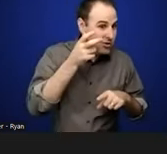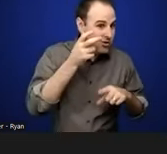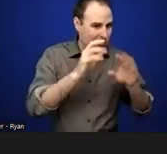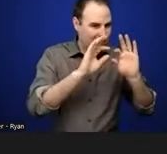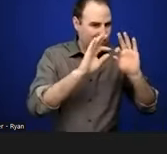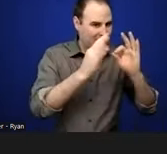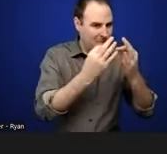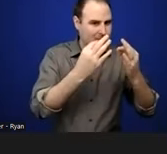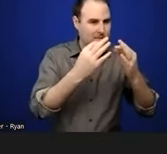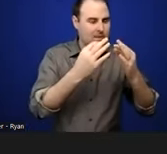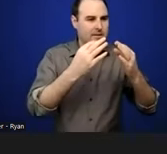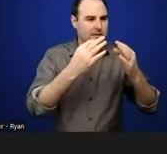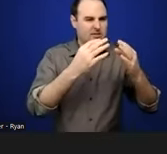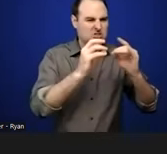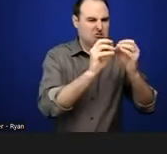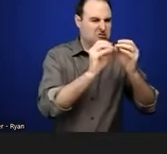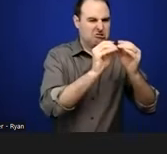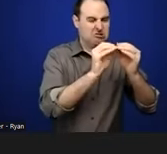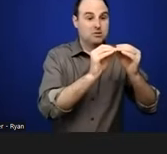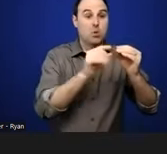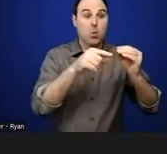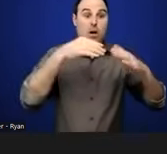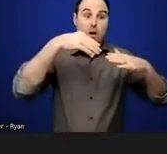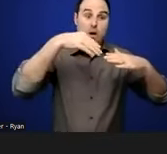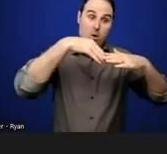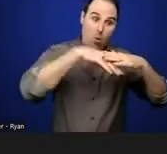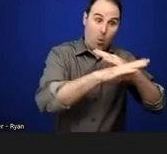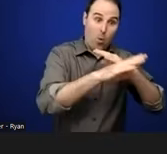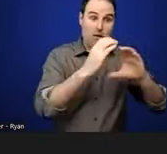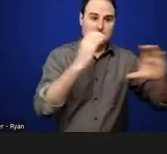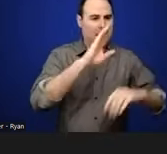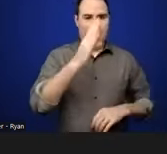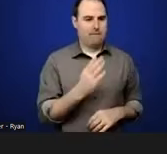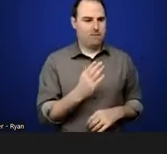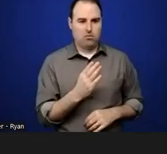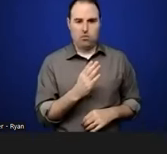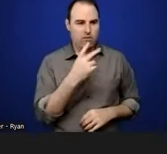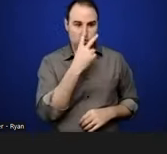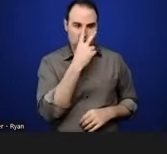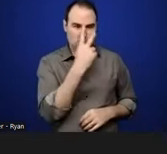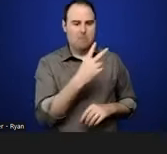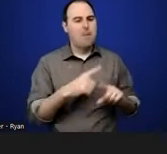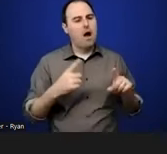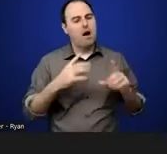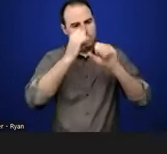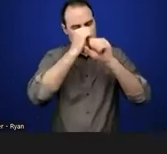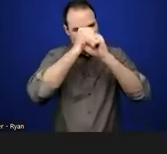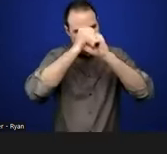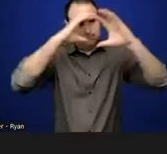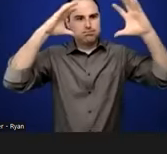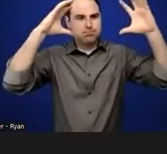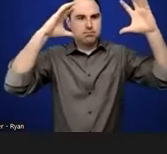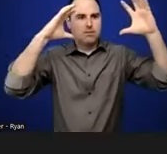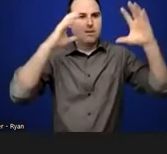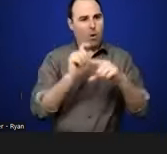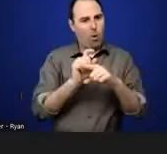which I think was a very good choice, right? To not necessarily visualize what the call, you know, recorded. But